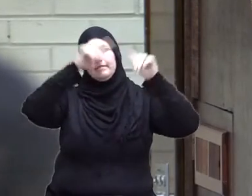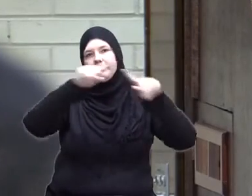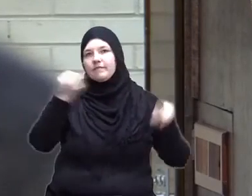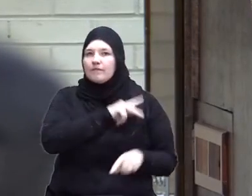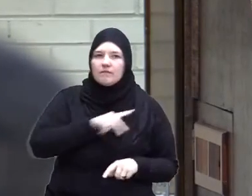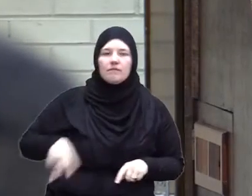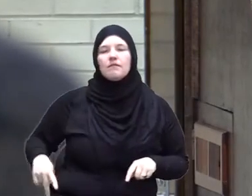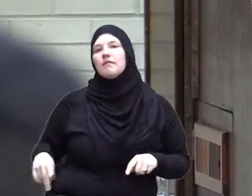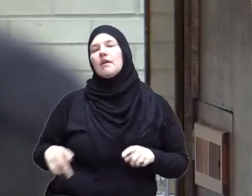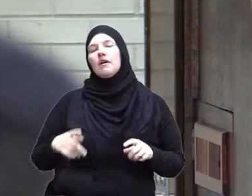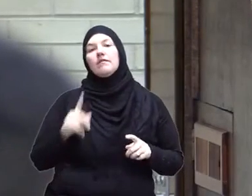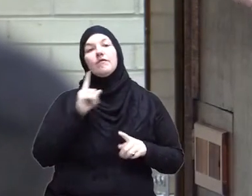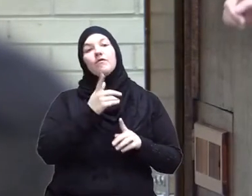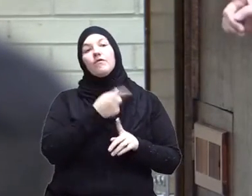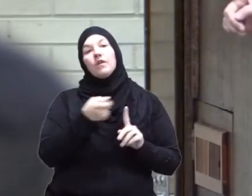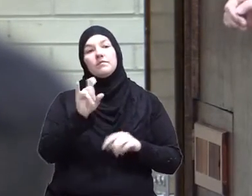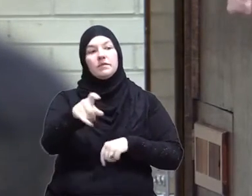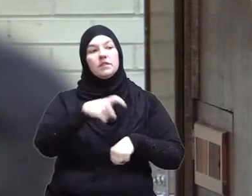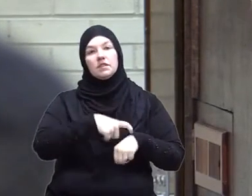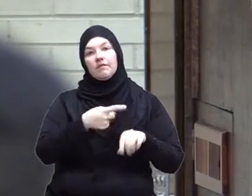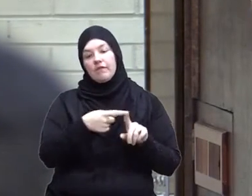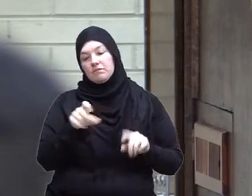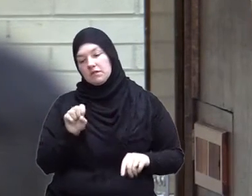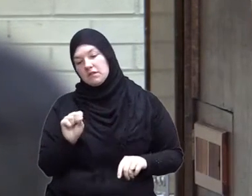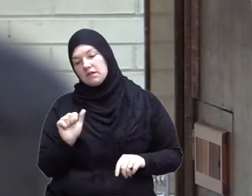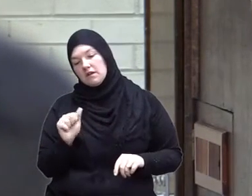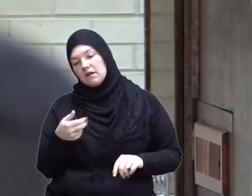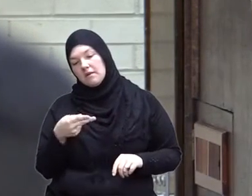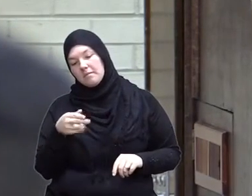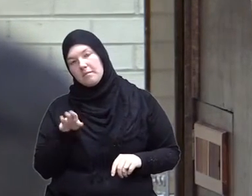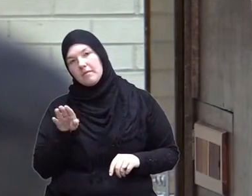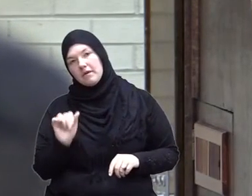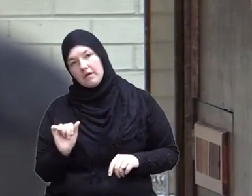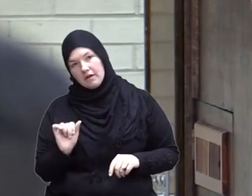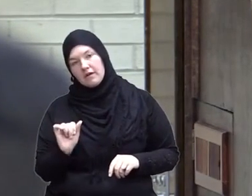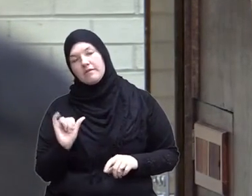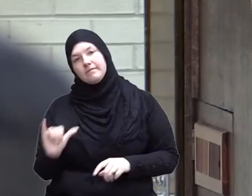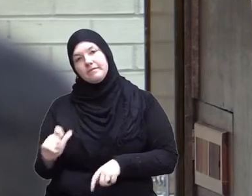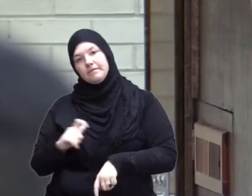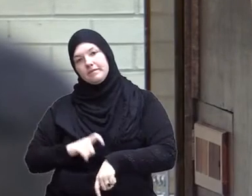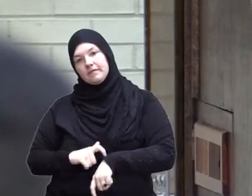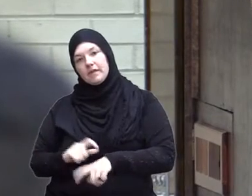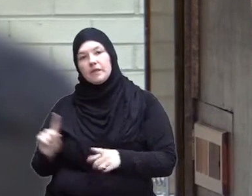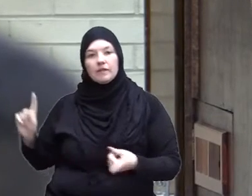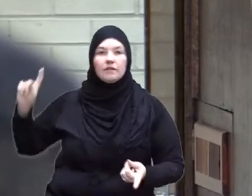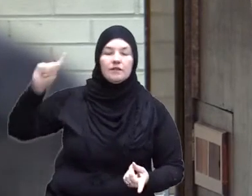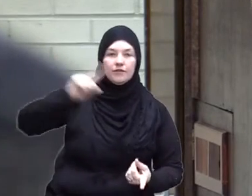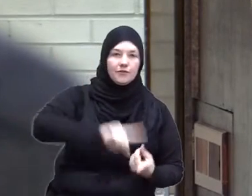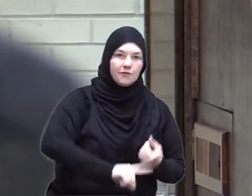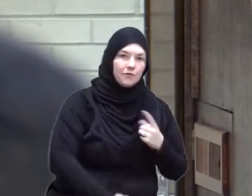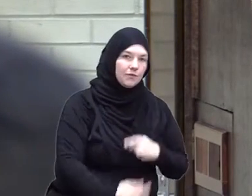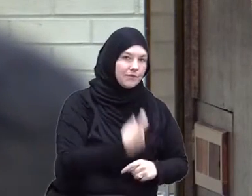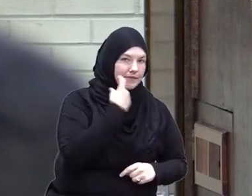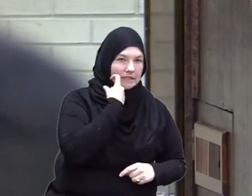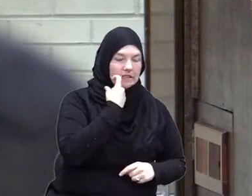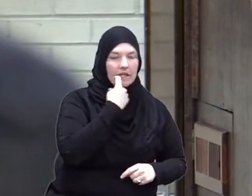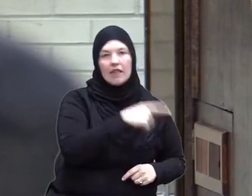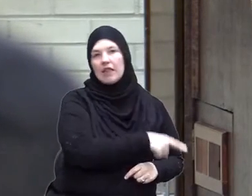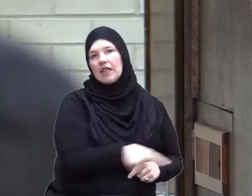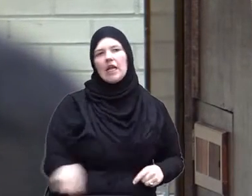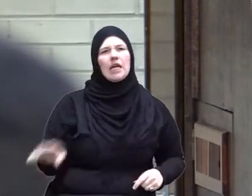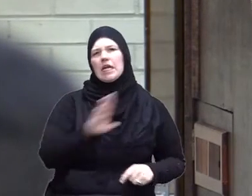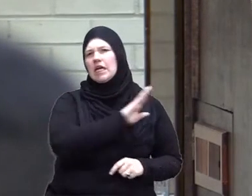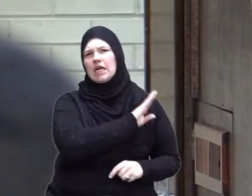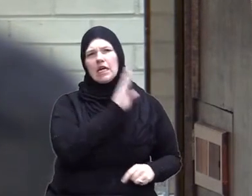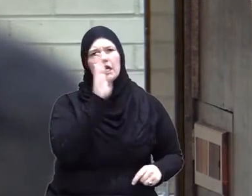from the time of the sahaba until recently they never entered